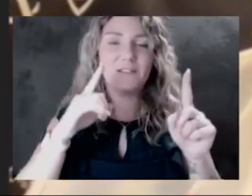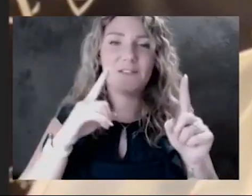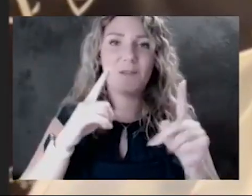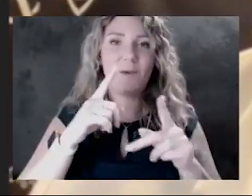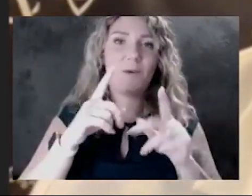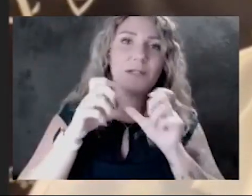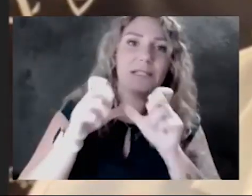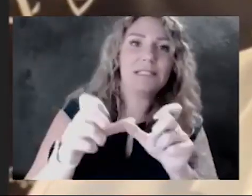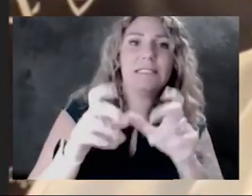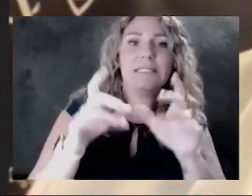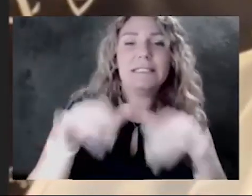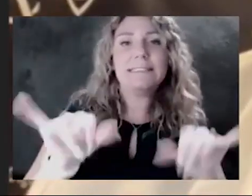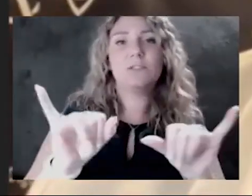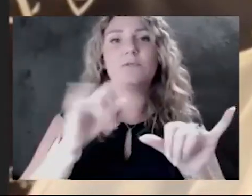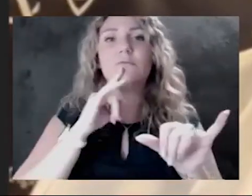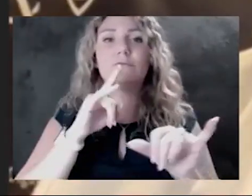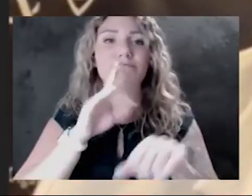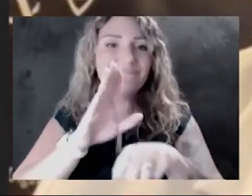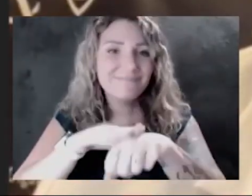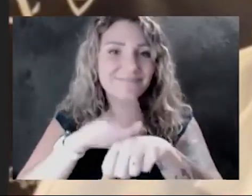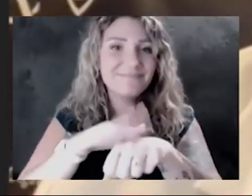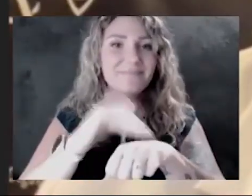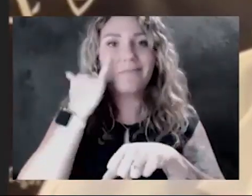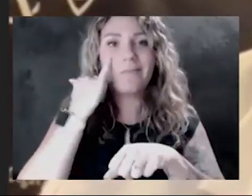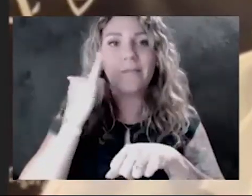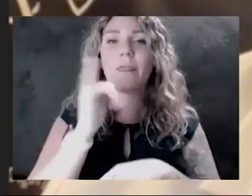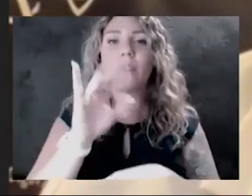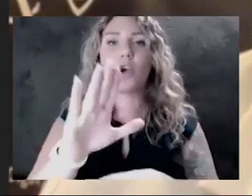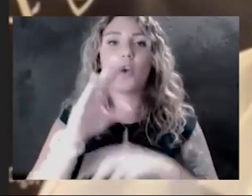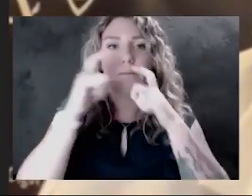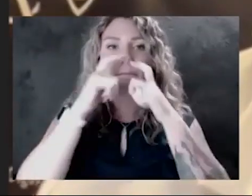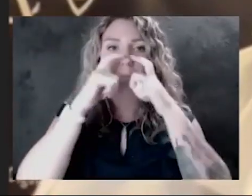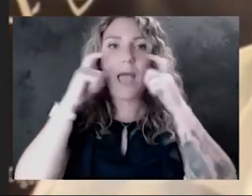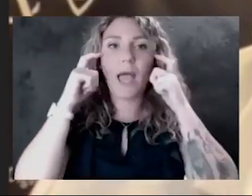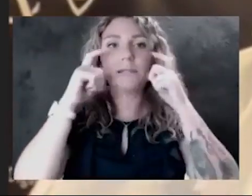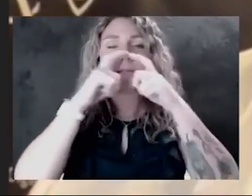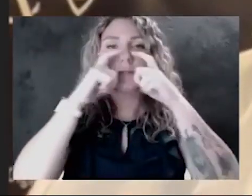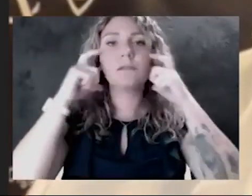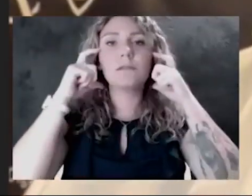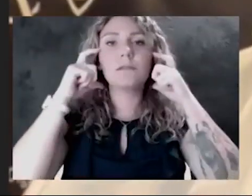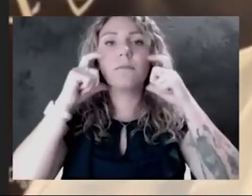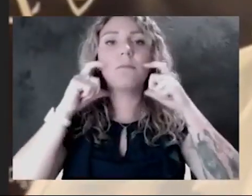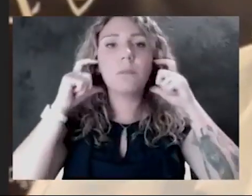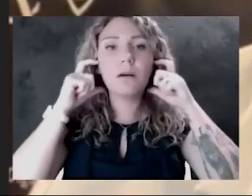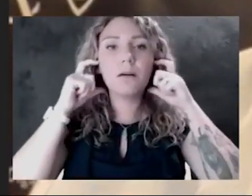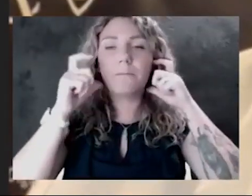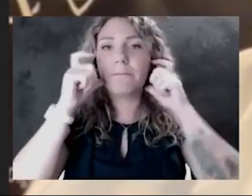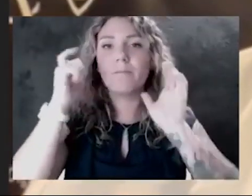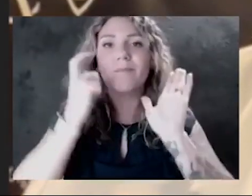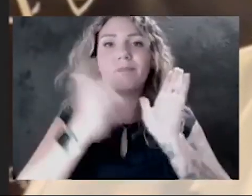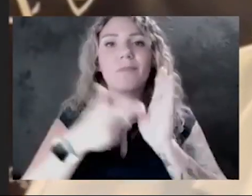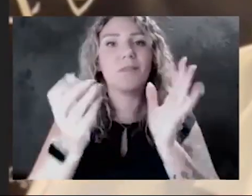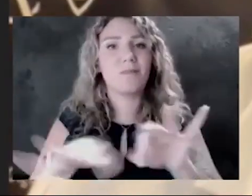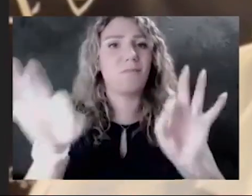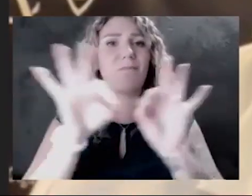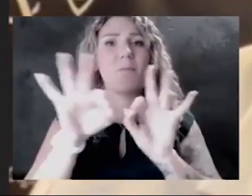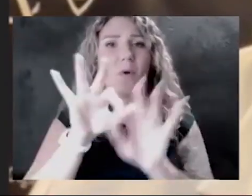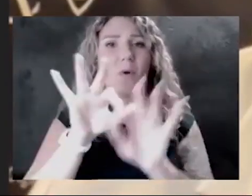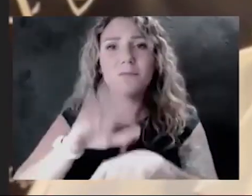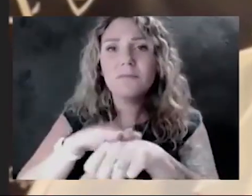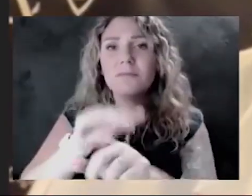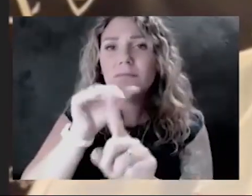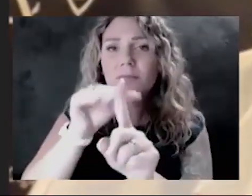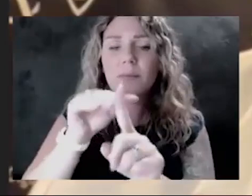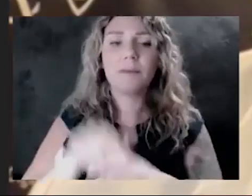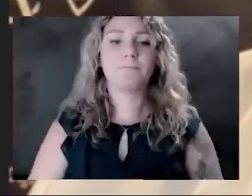reminders if their mask has dropped down and they don't notice it is important. There is even